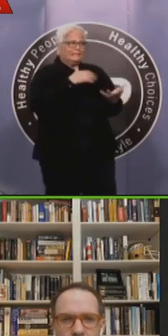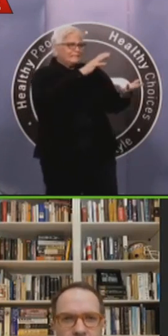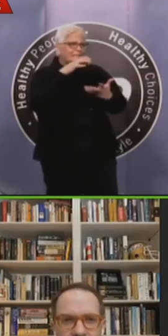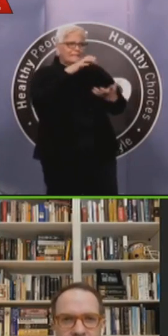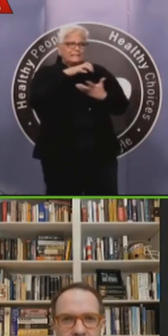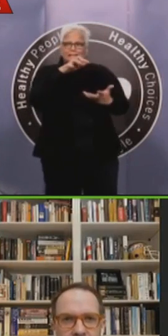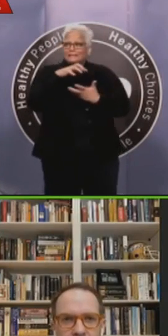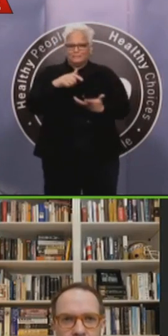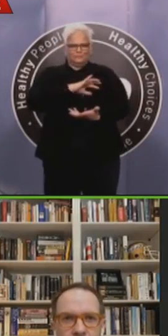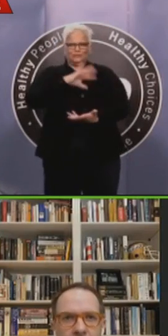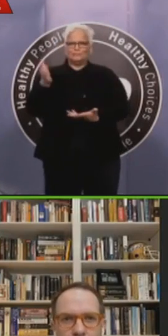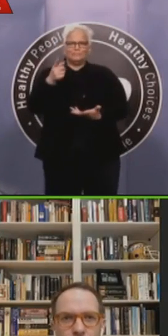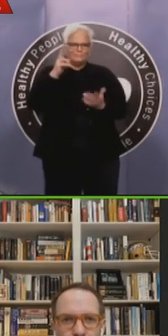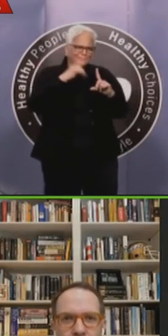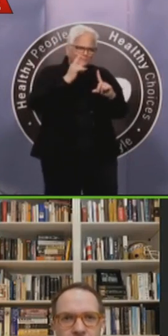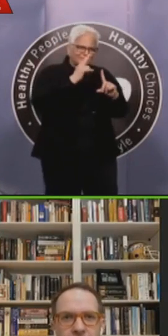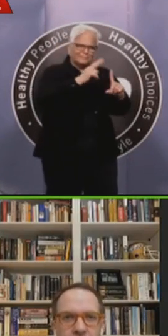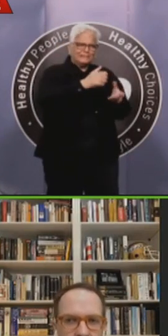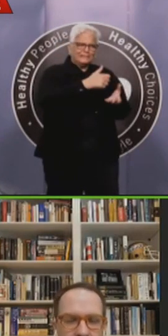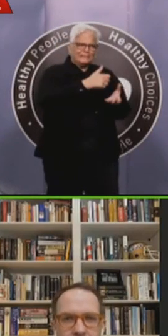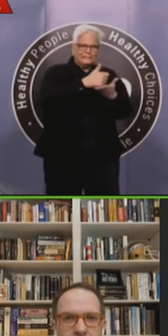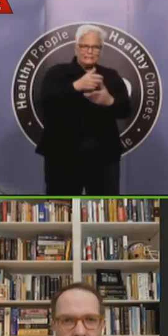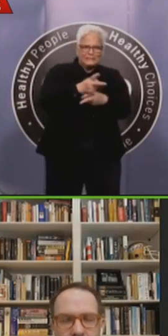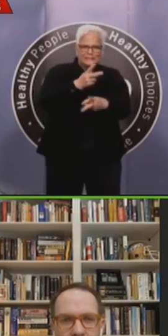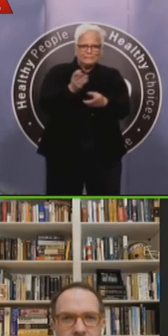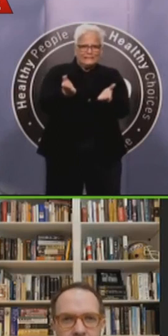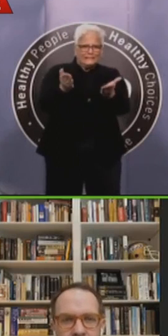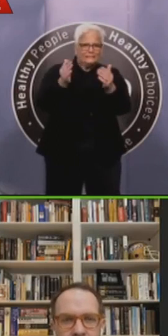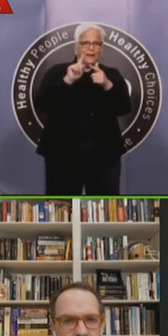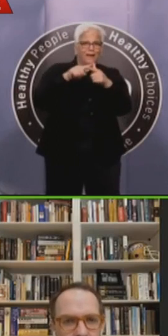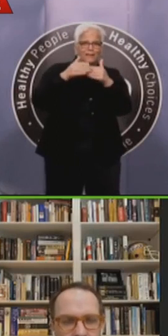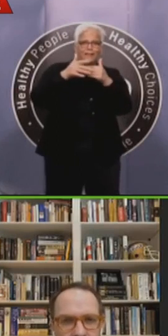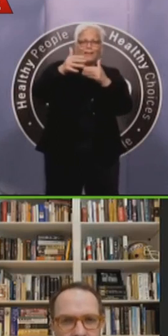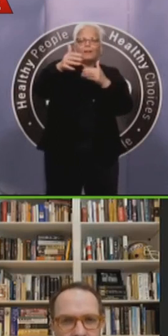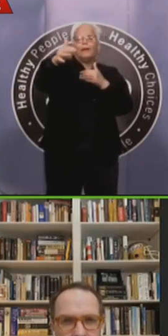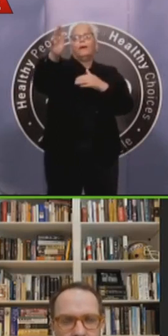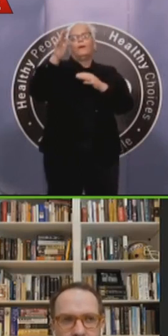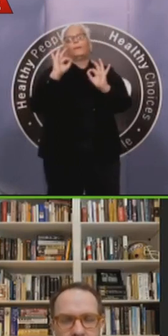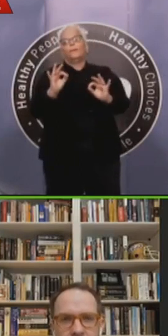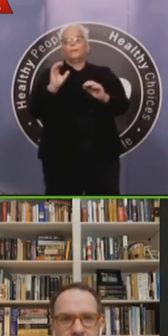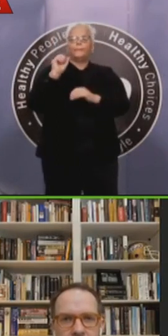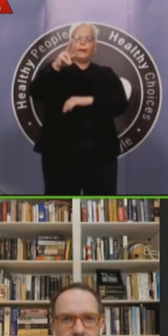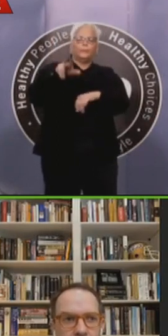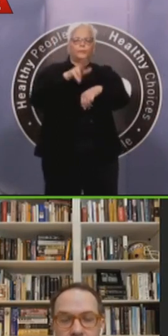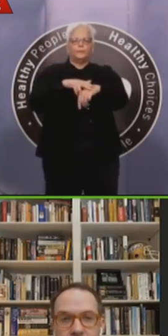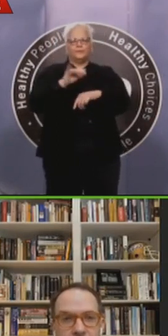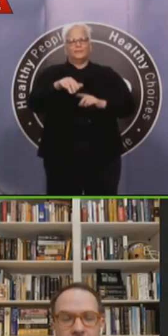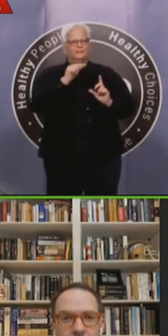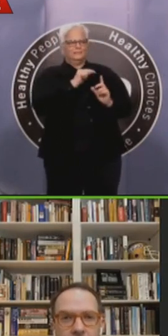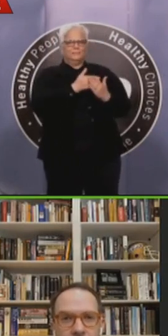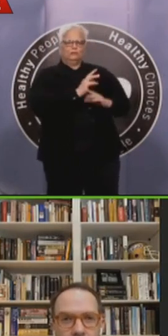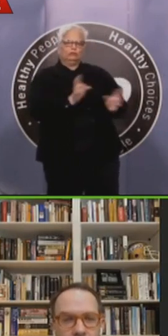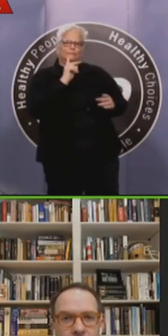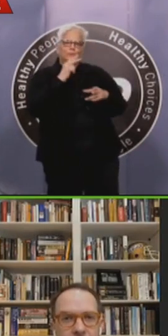and when that funding, when the actual dollars get through the pipeline here at Tulsa. And that's why we've put that program in place, but I'm